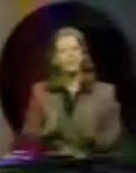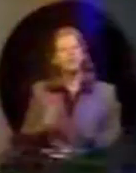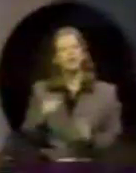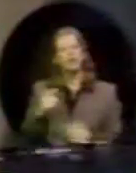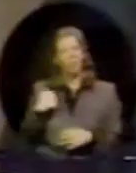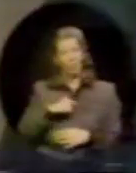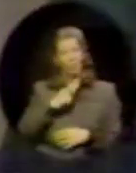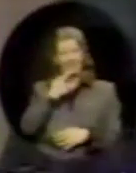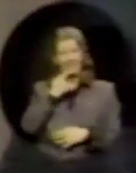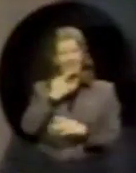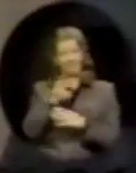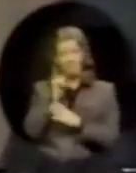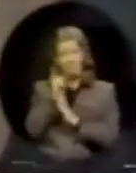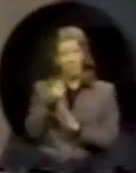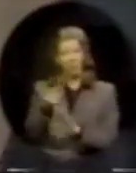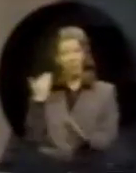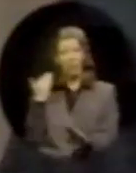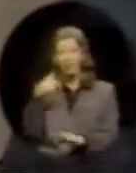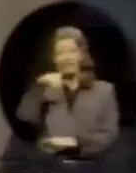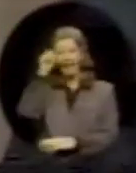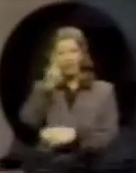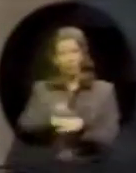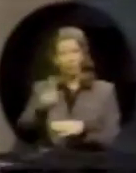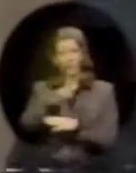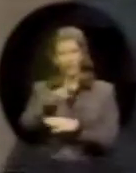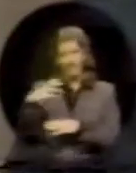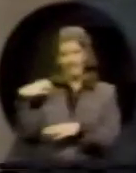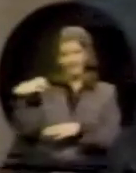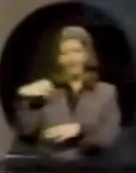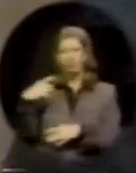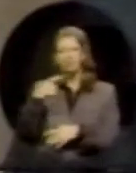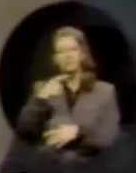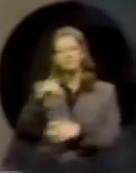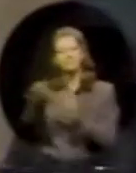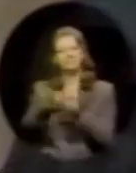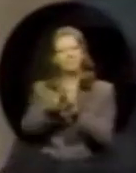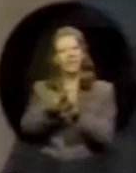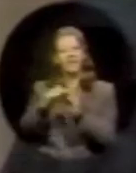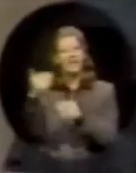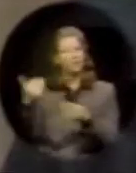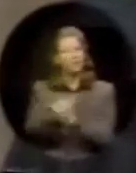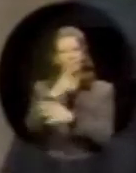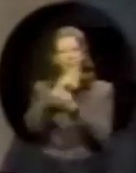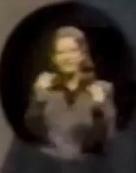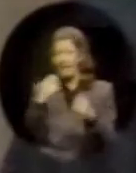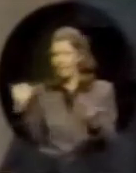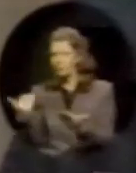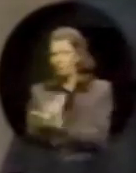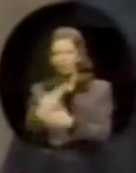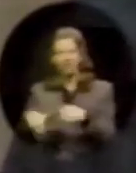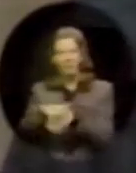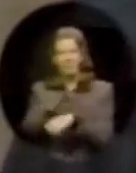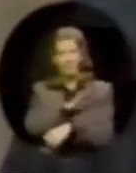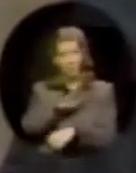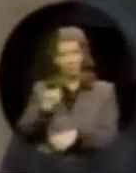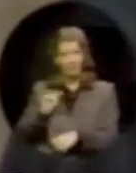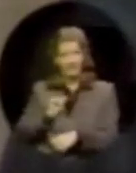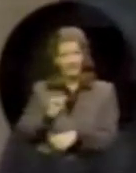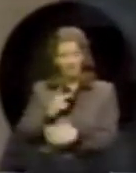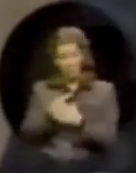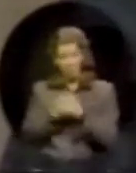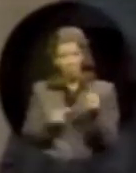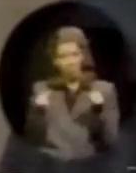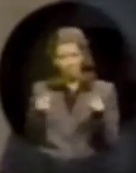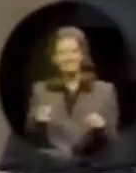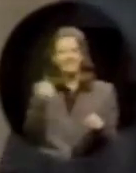We reported a moment ago, Gallaudet University officials last night appointed a new president and a new chairman of the board of trustees, both